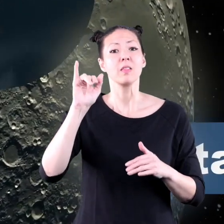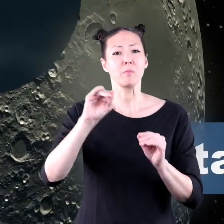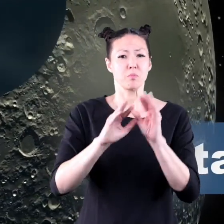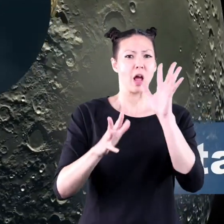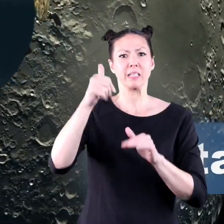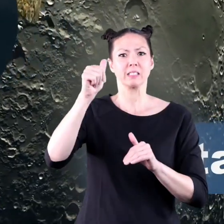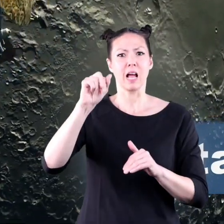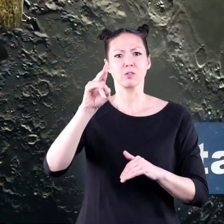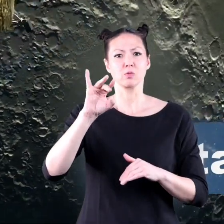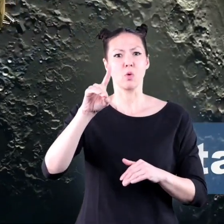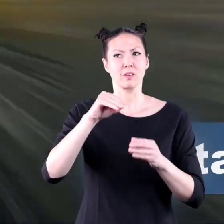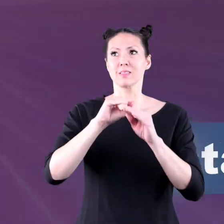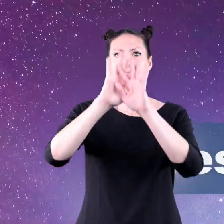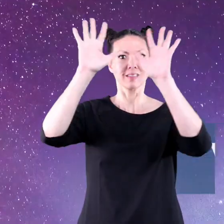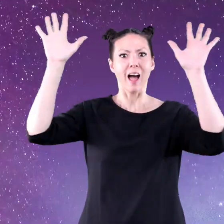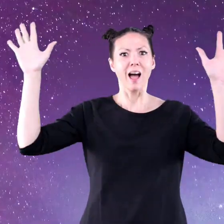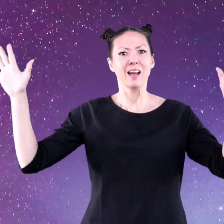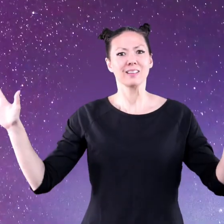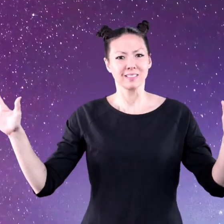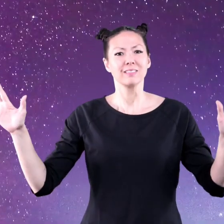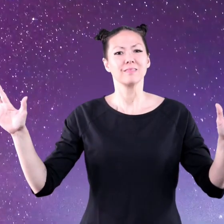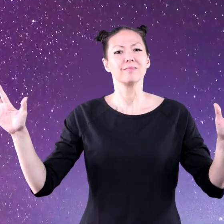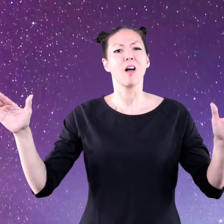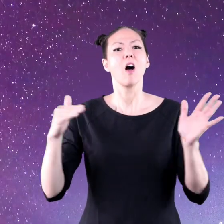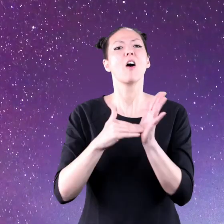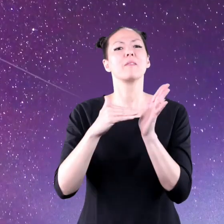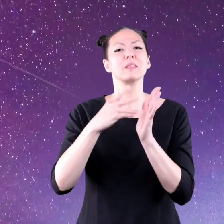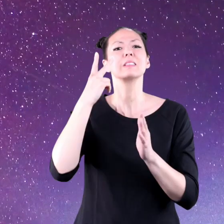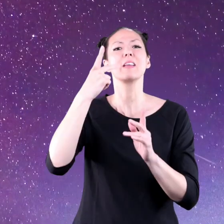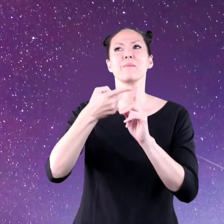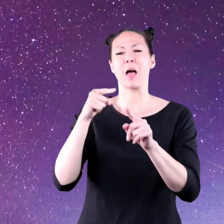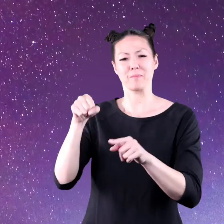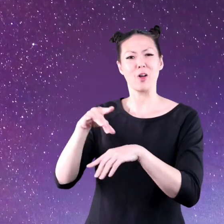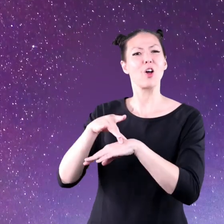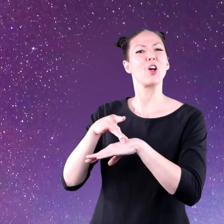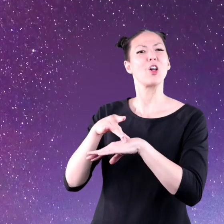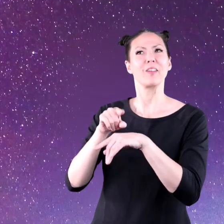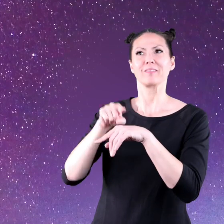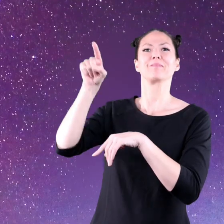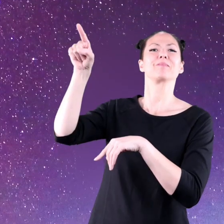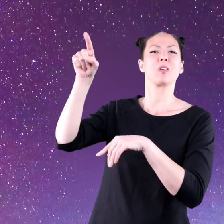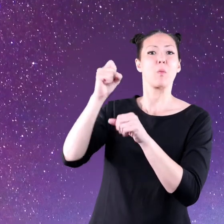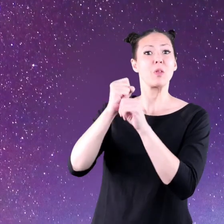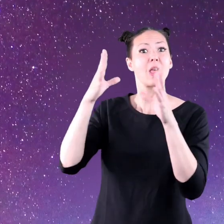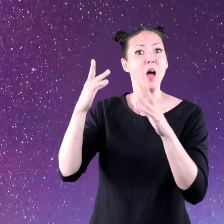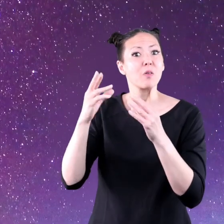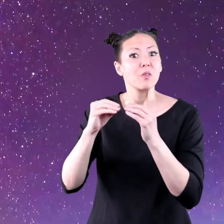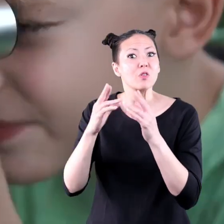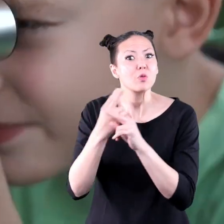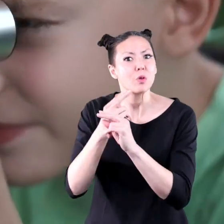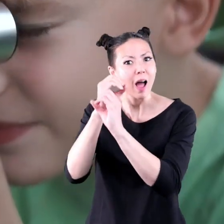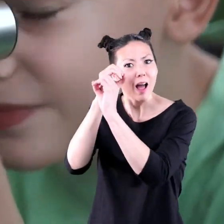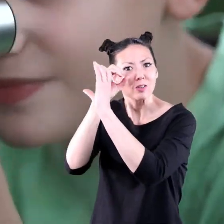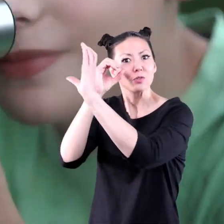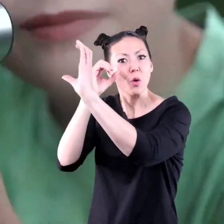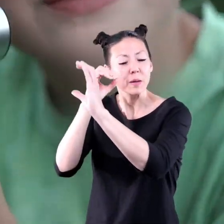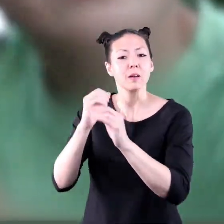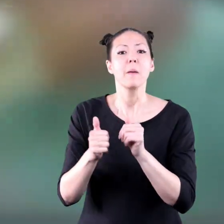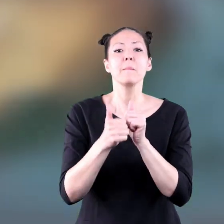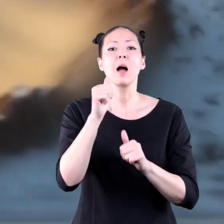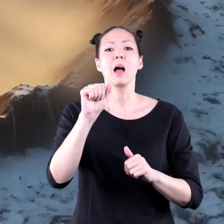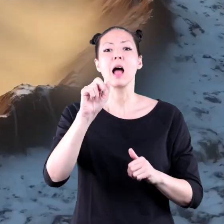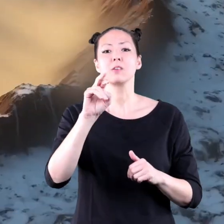is the brightest asteroid in the sky. Every so often it can even be seen from Earth without a telescope.